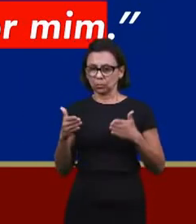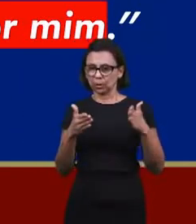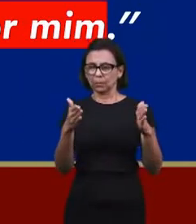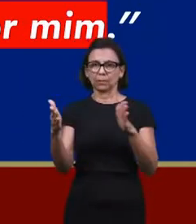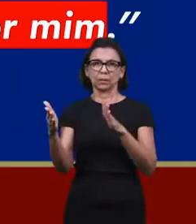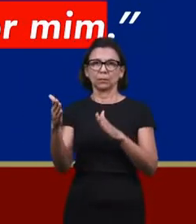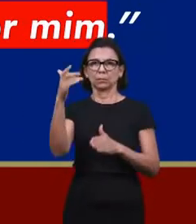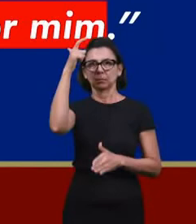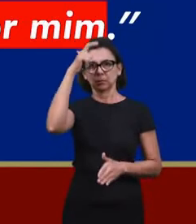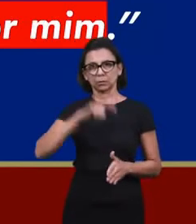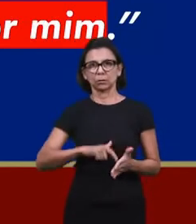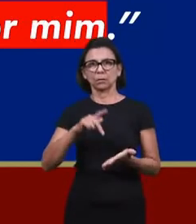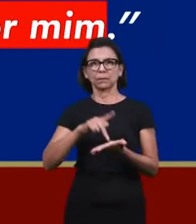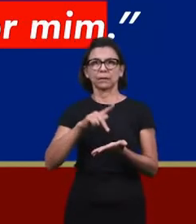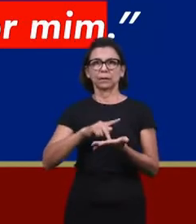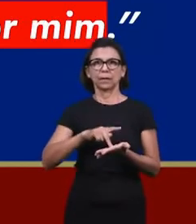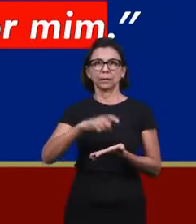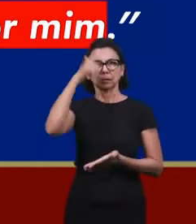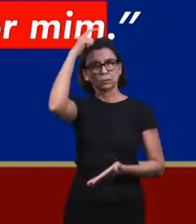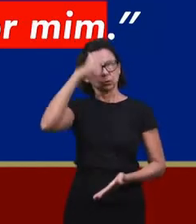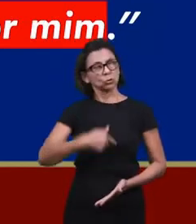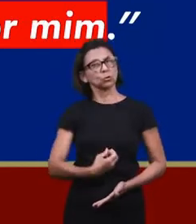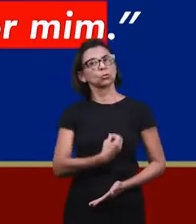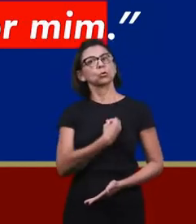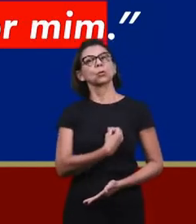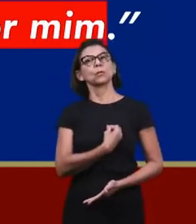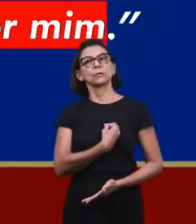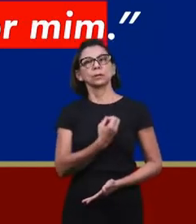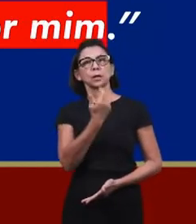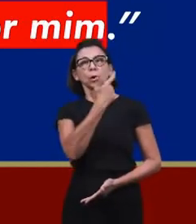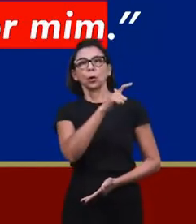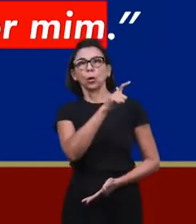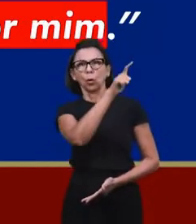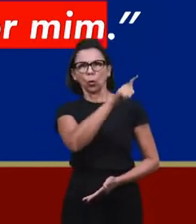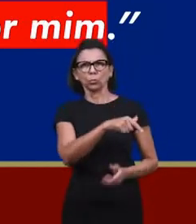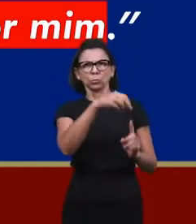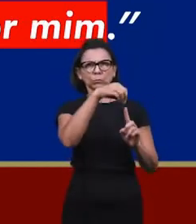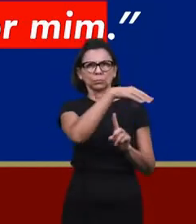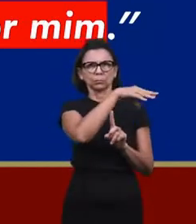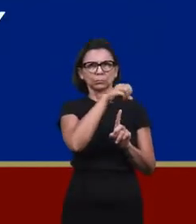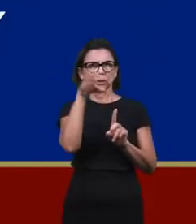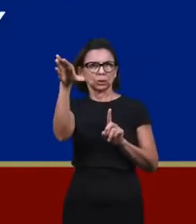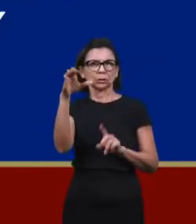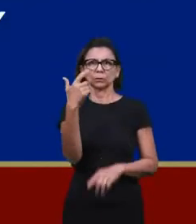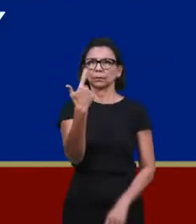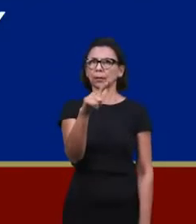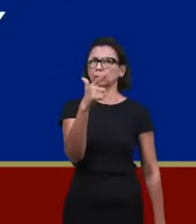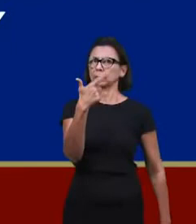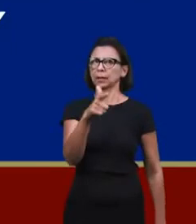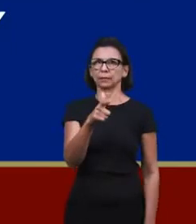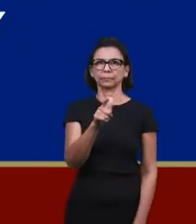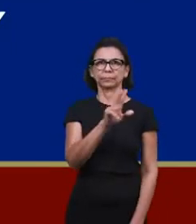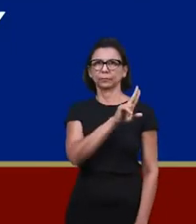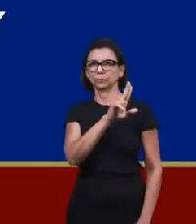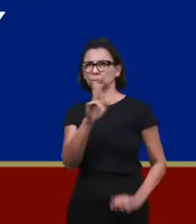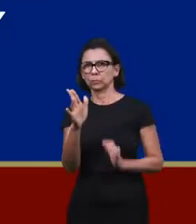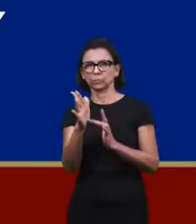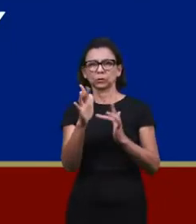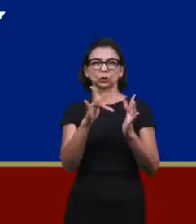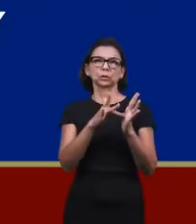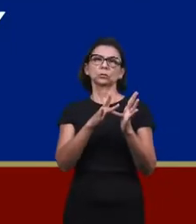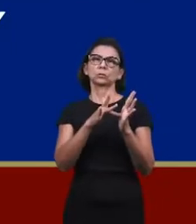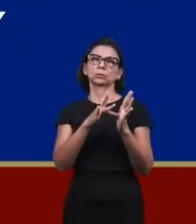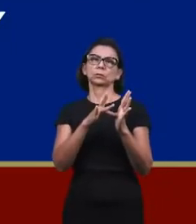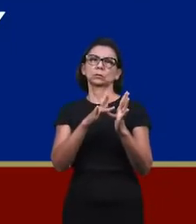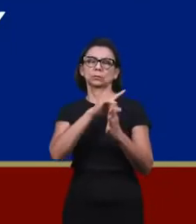one comes to the Father except through me. No one. Only through Jesus. And the fourth